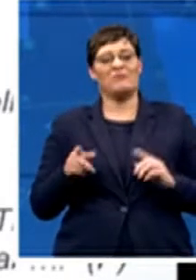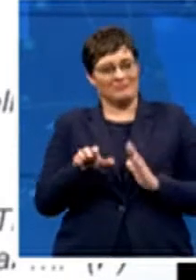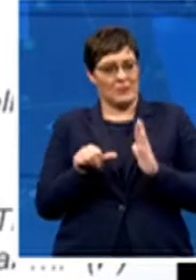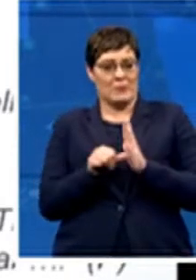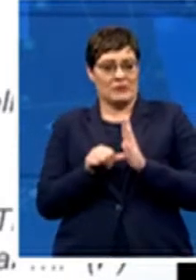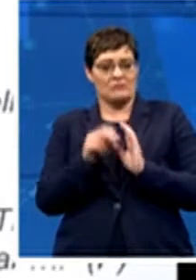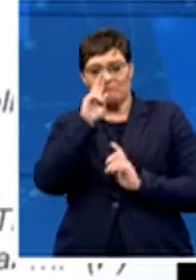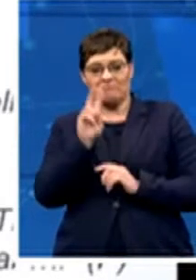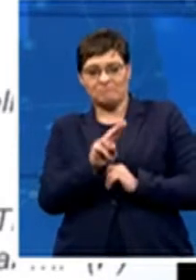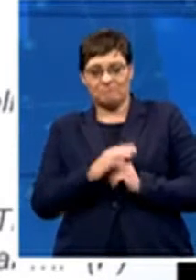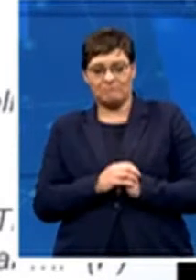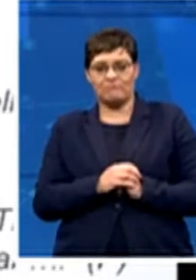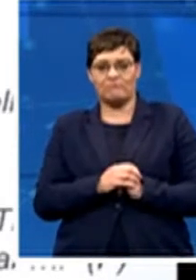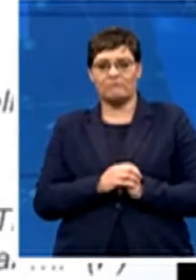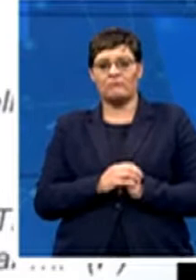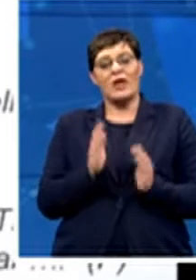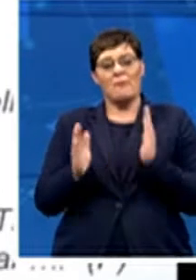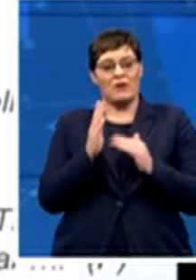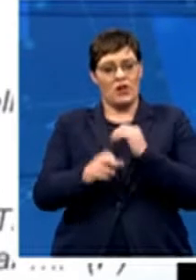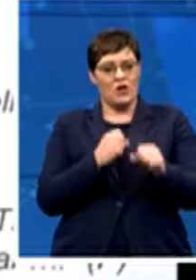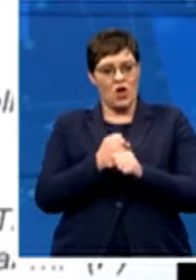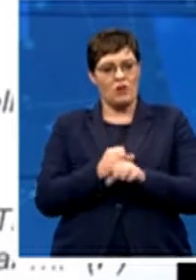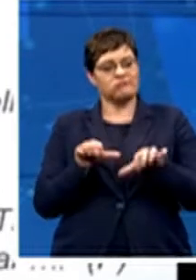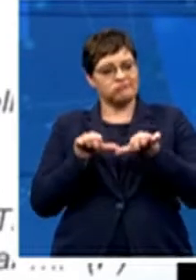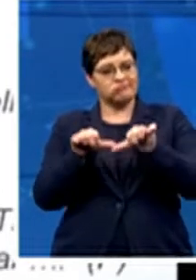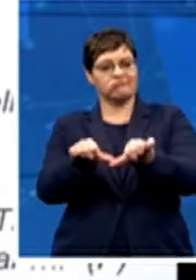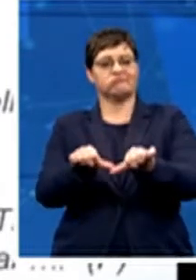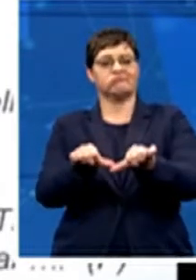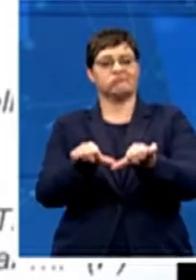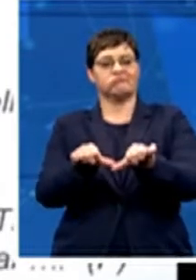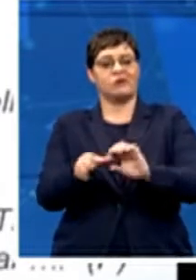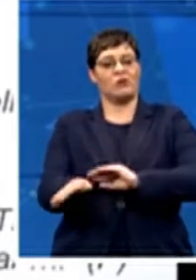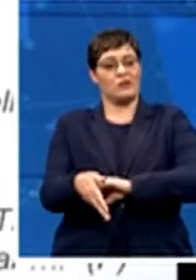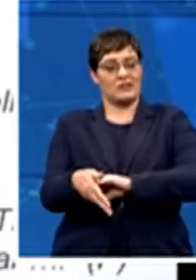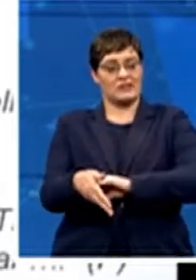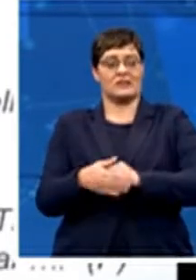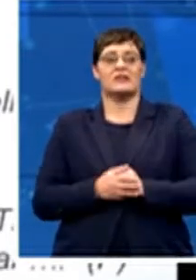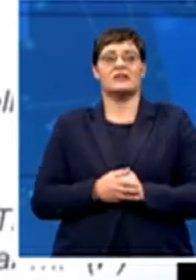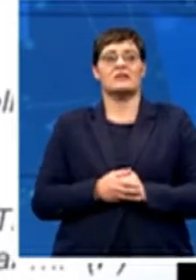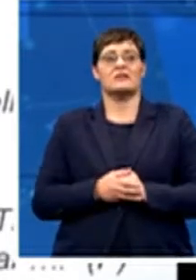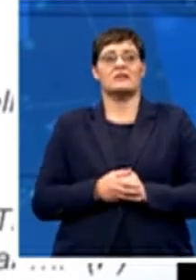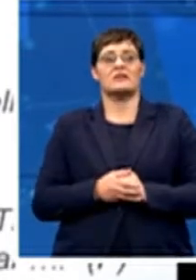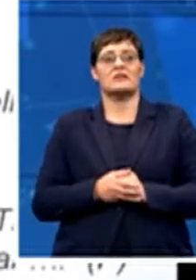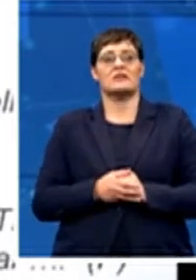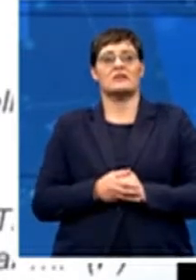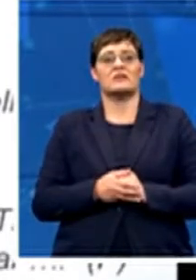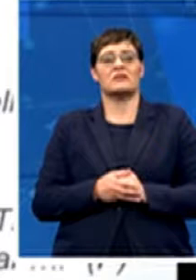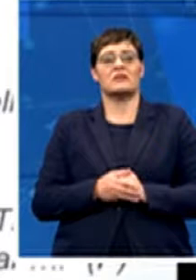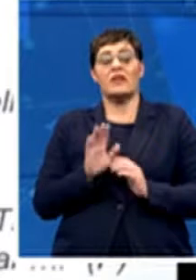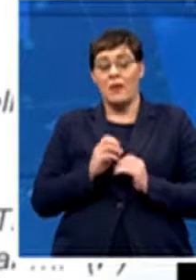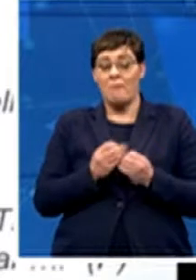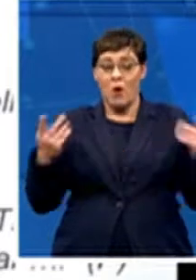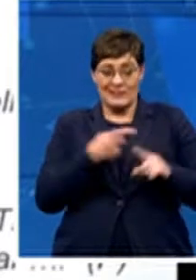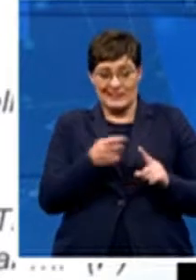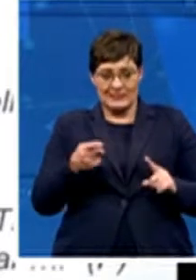players continued to play the game. And then they continued, and the vast majority of them made it through. Interestingly,